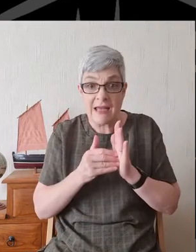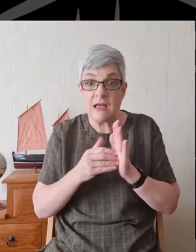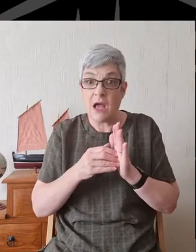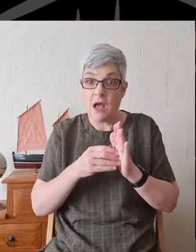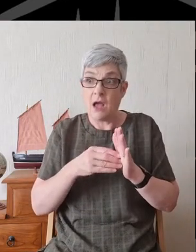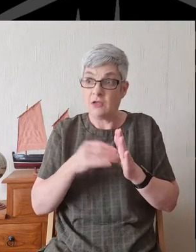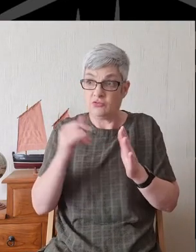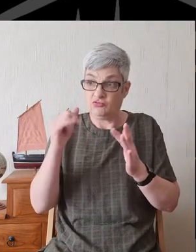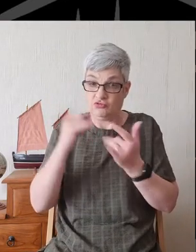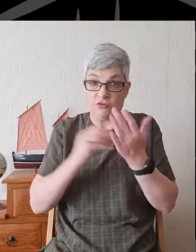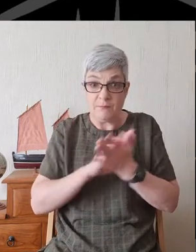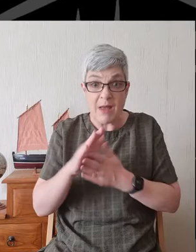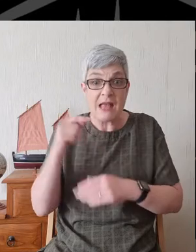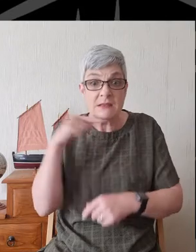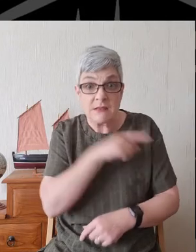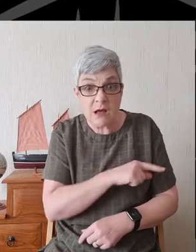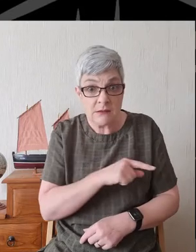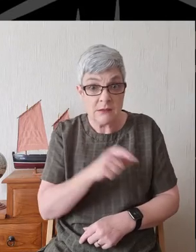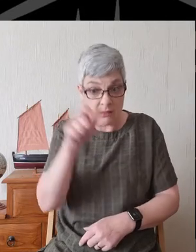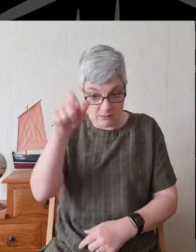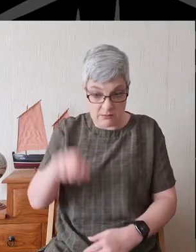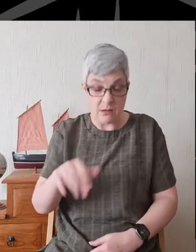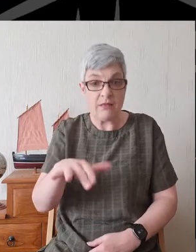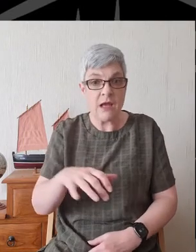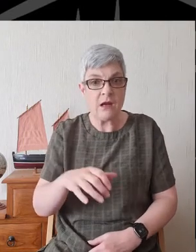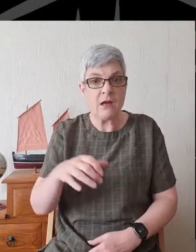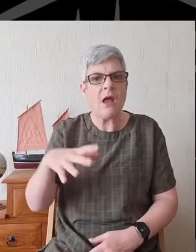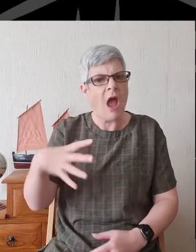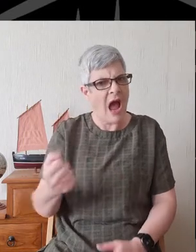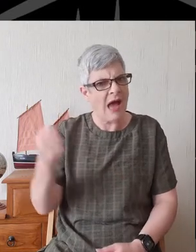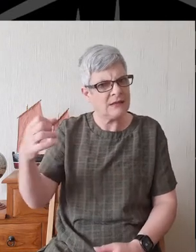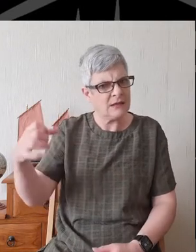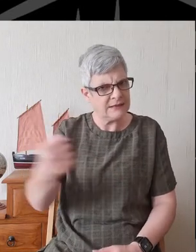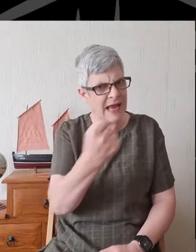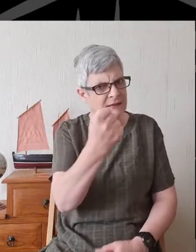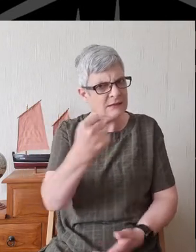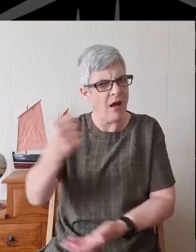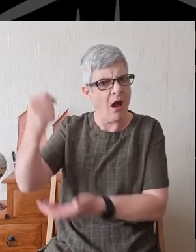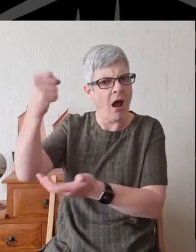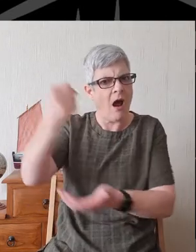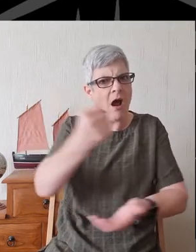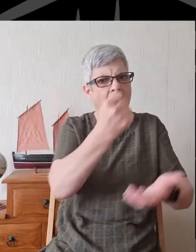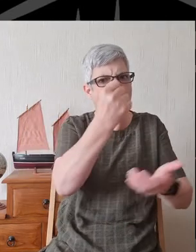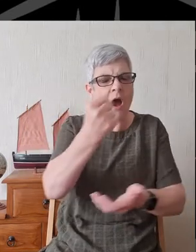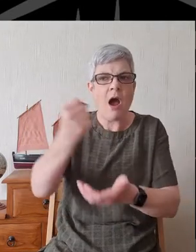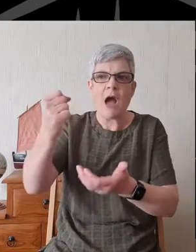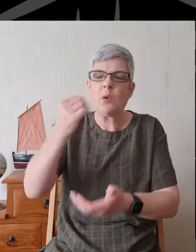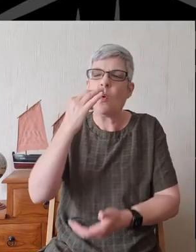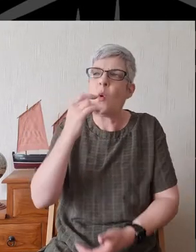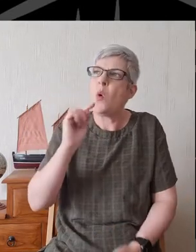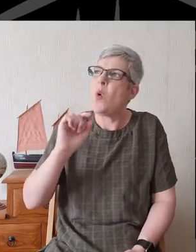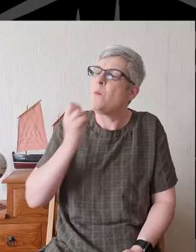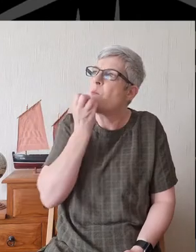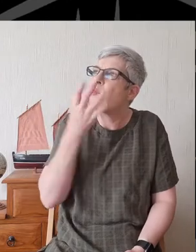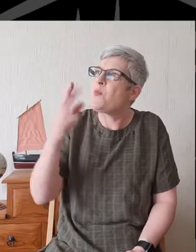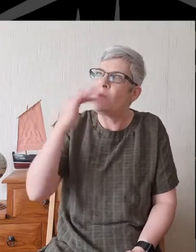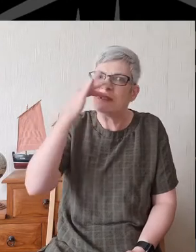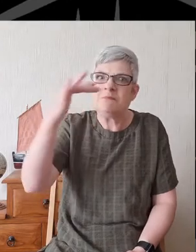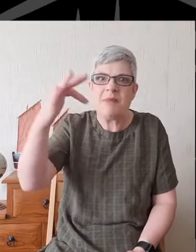of Shaphan, was standing among them. Each had a censer in his hand, and a fragrant cloud of incense was